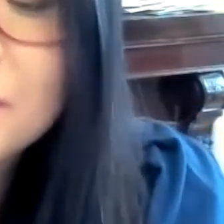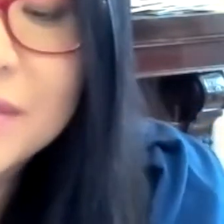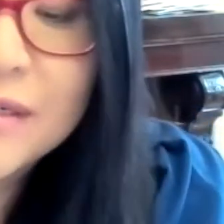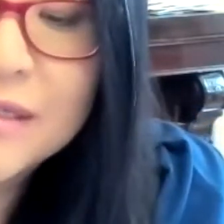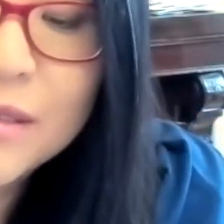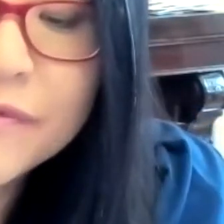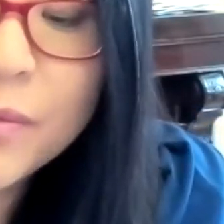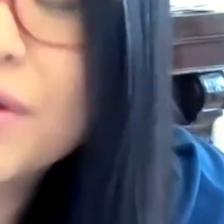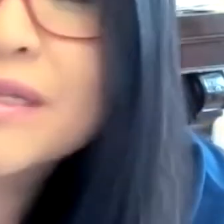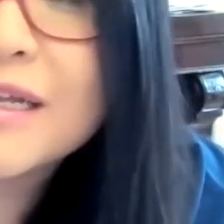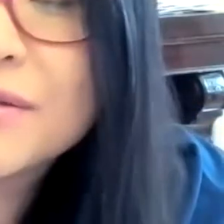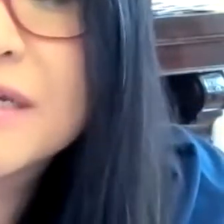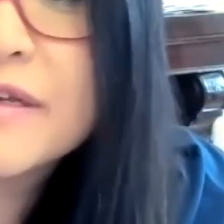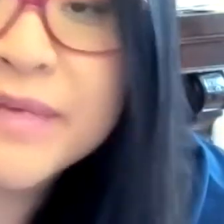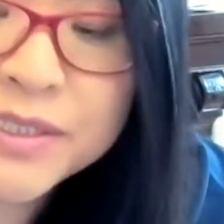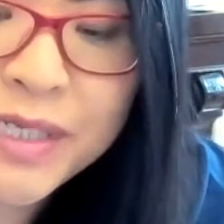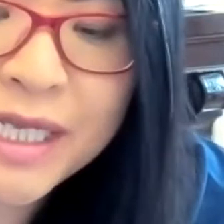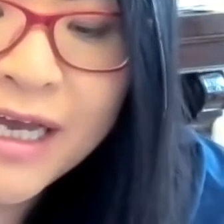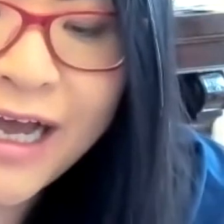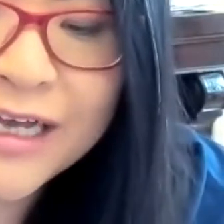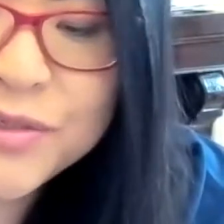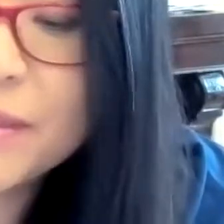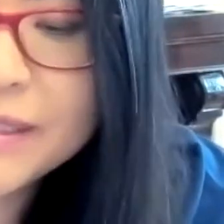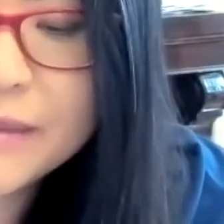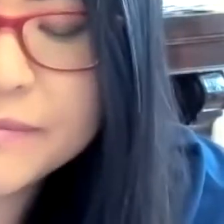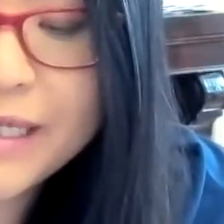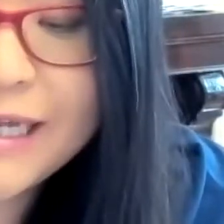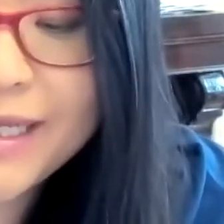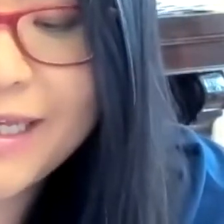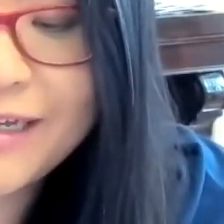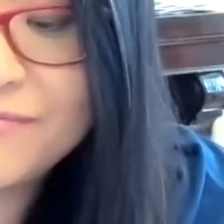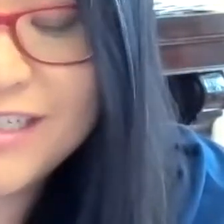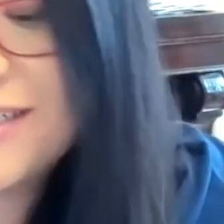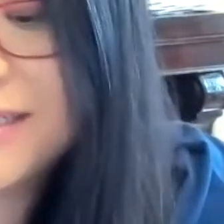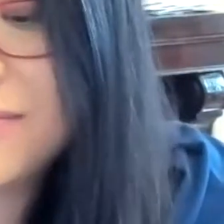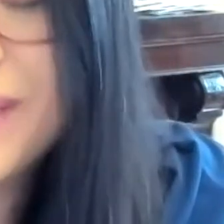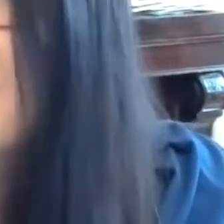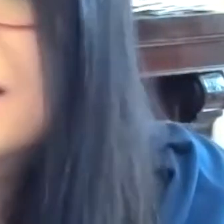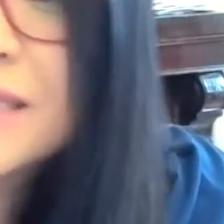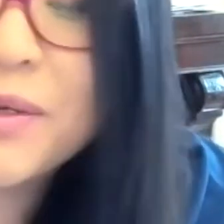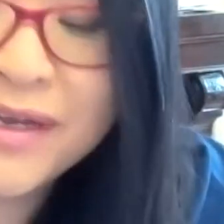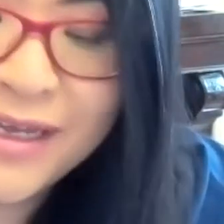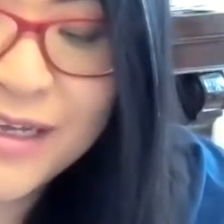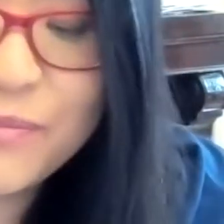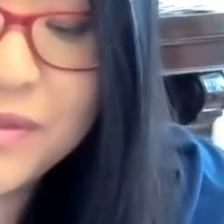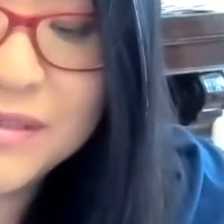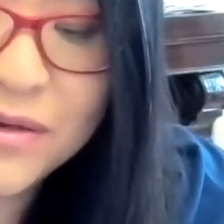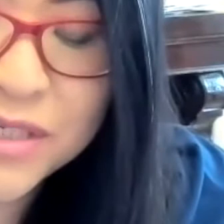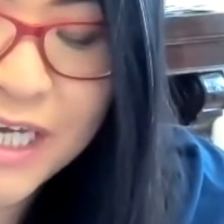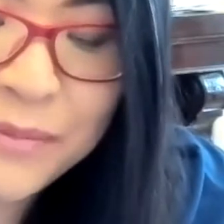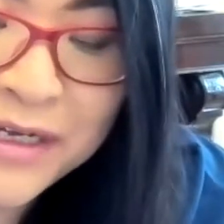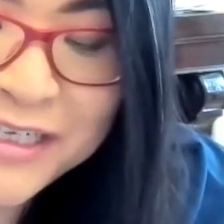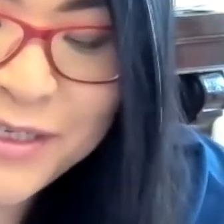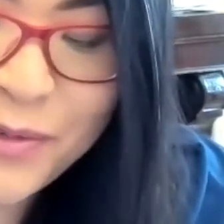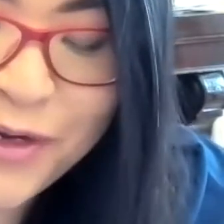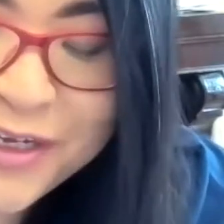incredible some of the work that yourselves have been doing through the pandemic is just amazing so it kind of puts us all